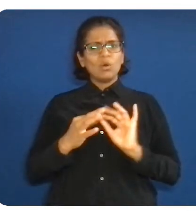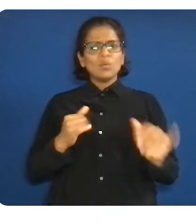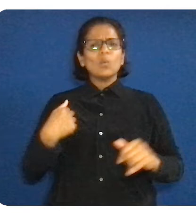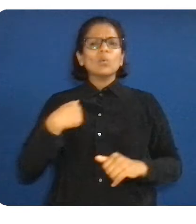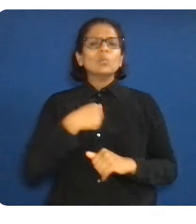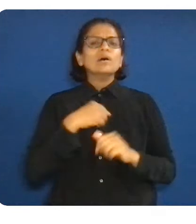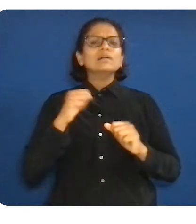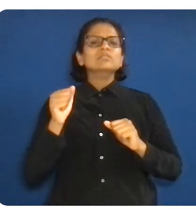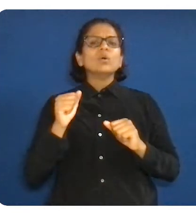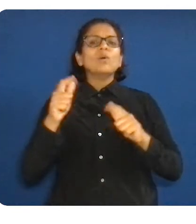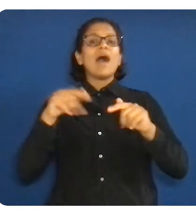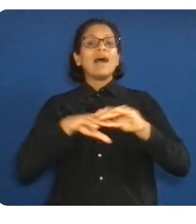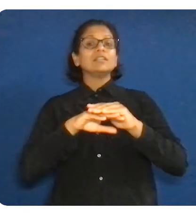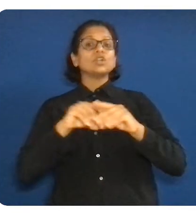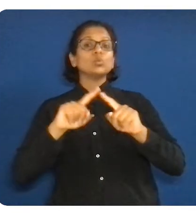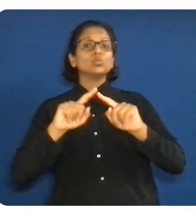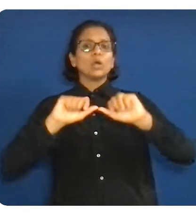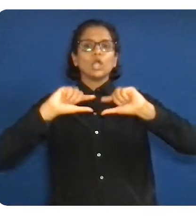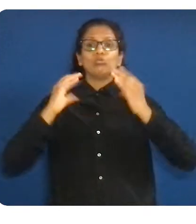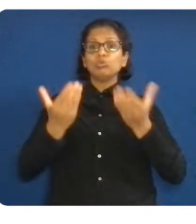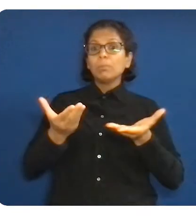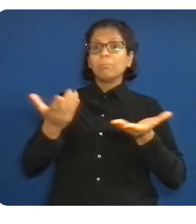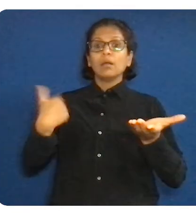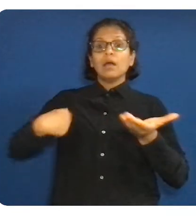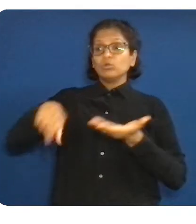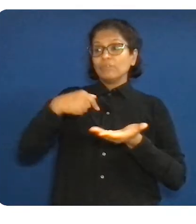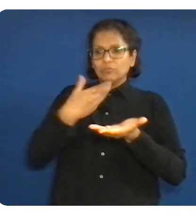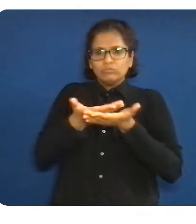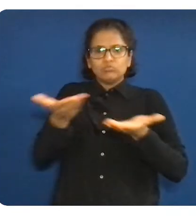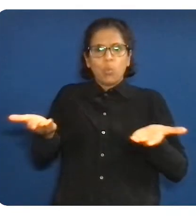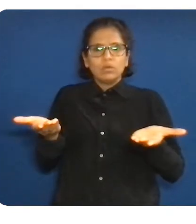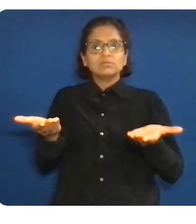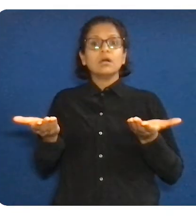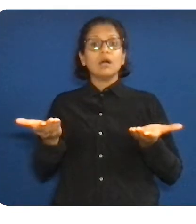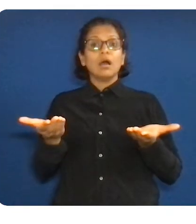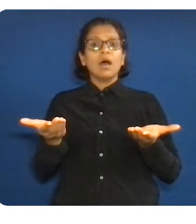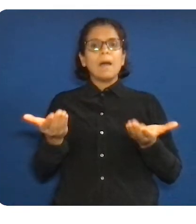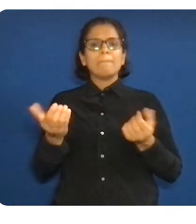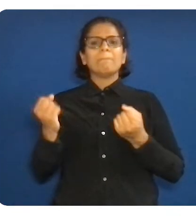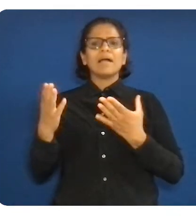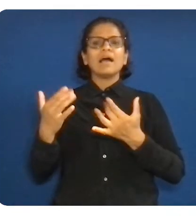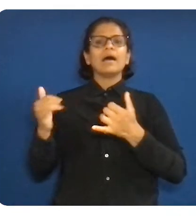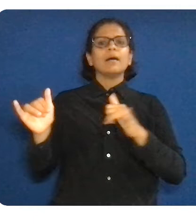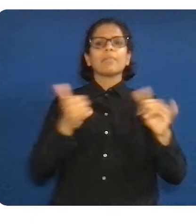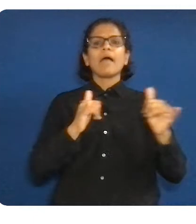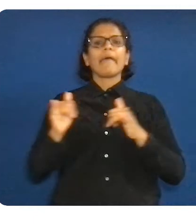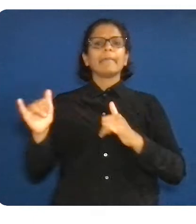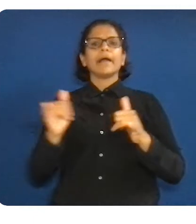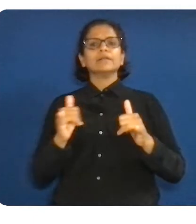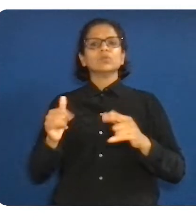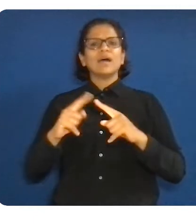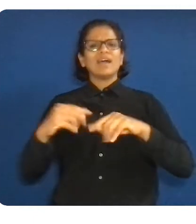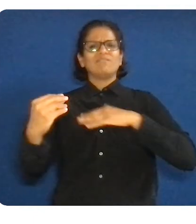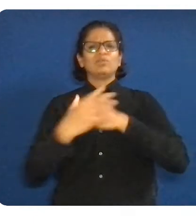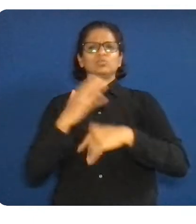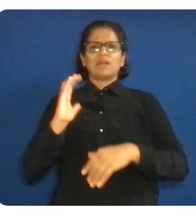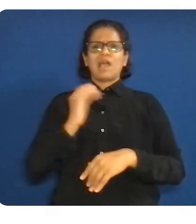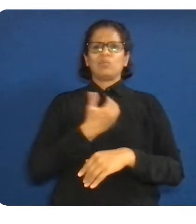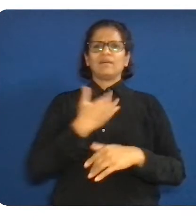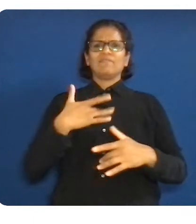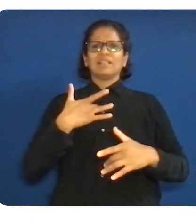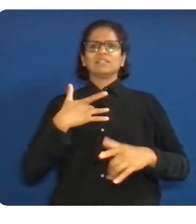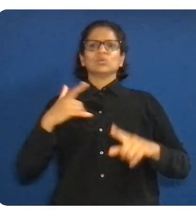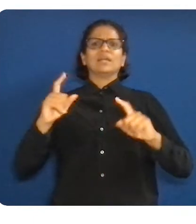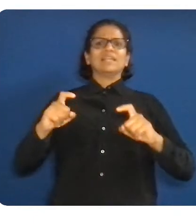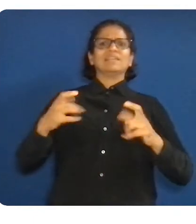But we're also guided by the fear of losing that very acceptance. And we've evolved to protect ourselves and